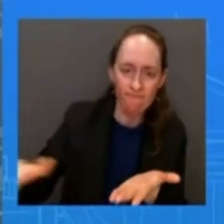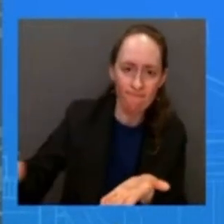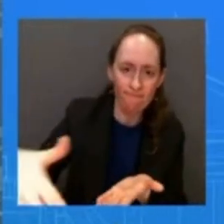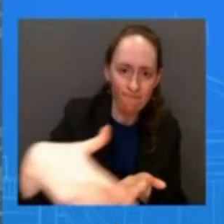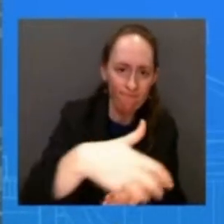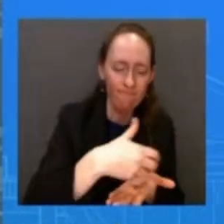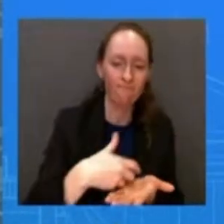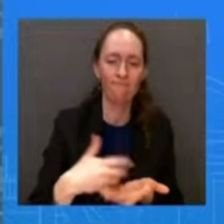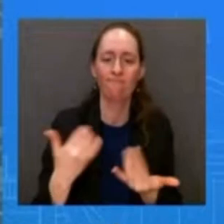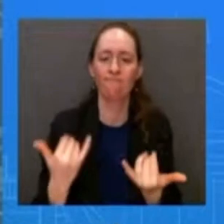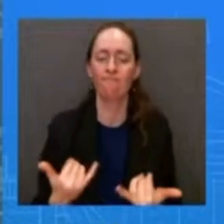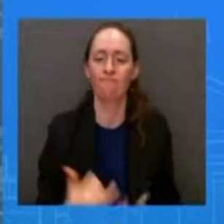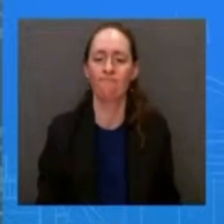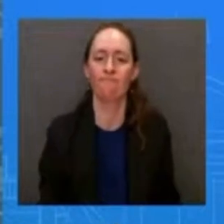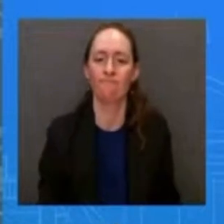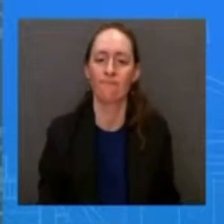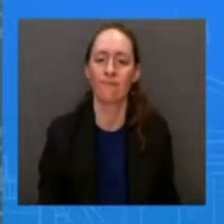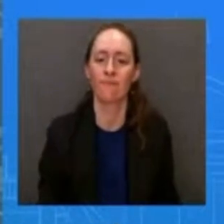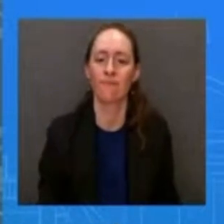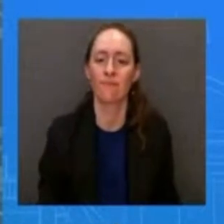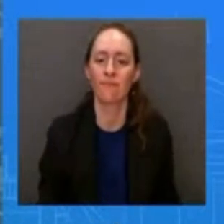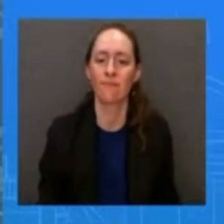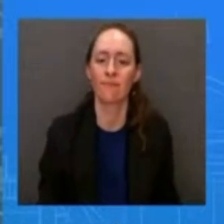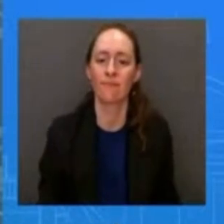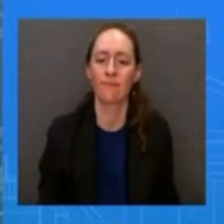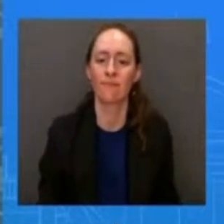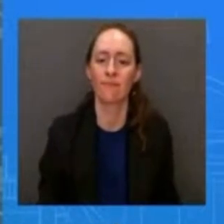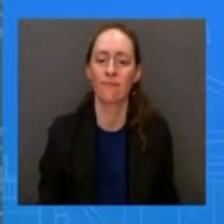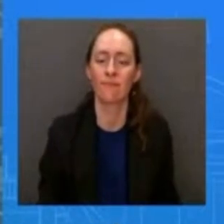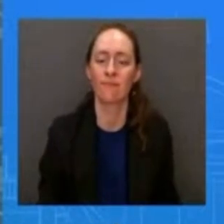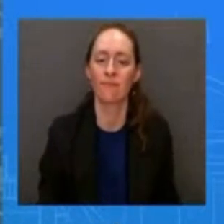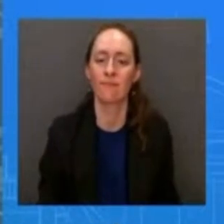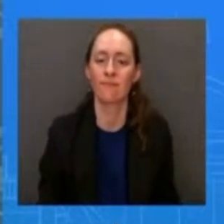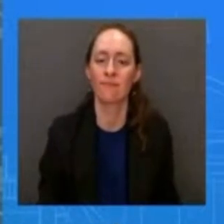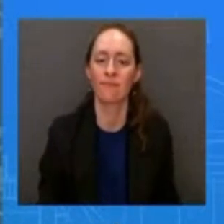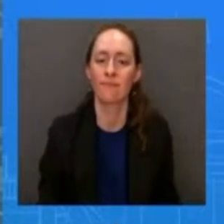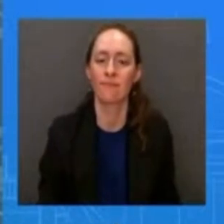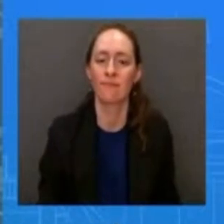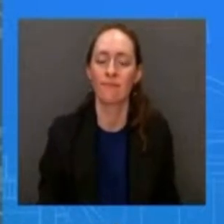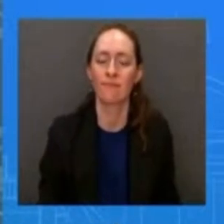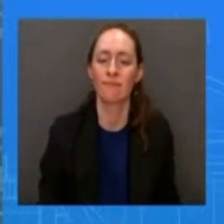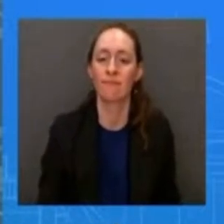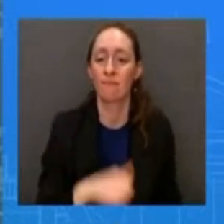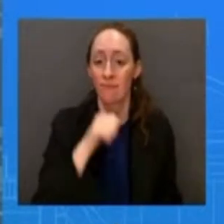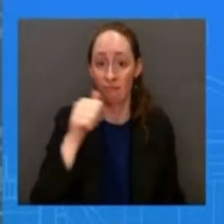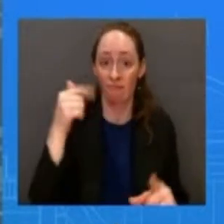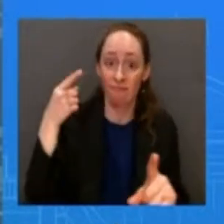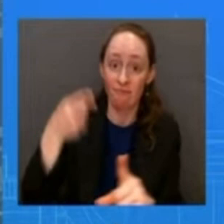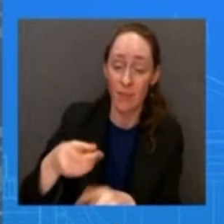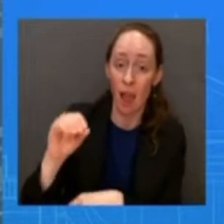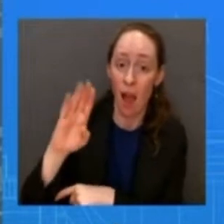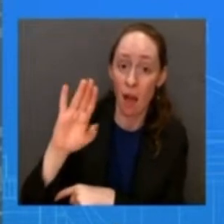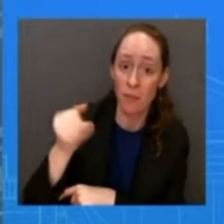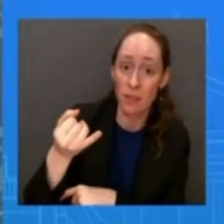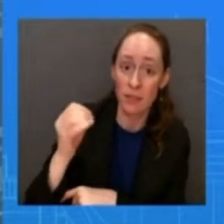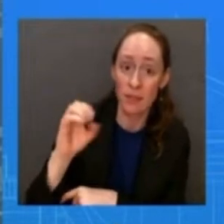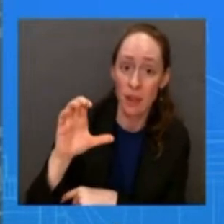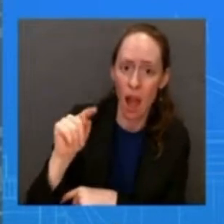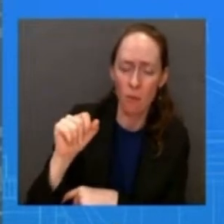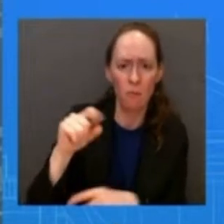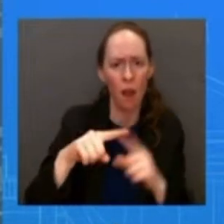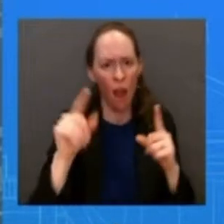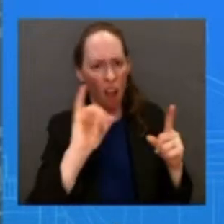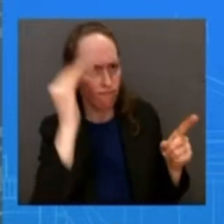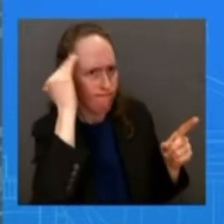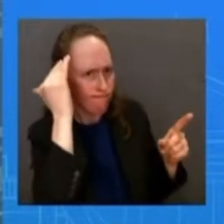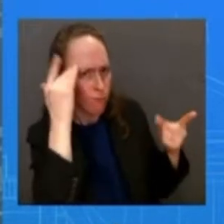capabilities of not just the debris but also the chinese surveillance balloon and he'll continue to be updated on those matters i